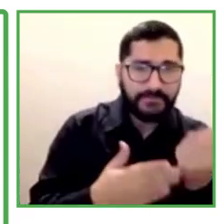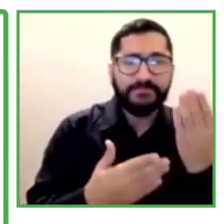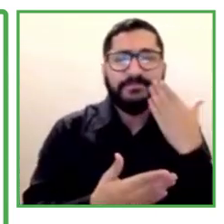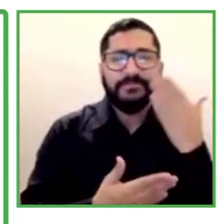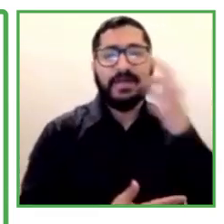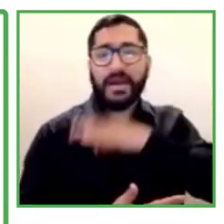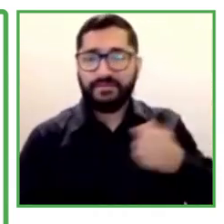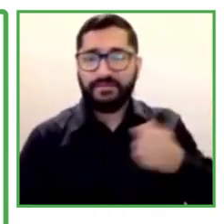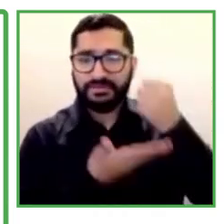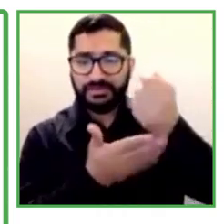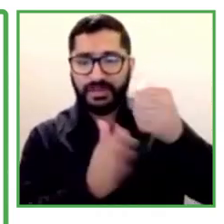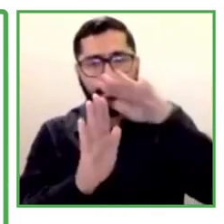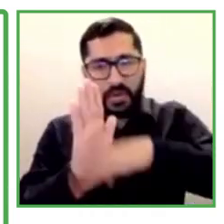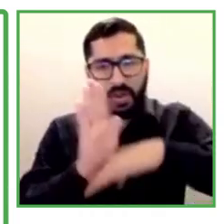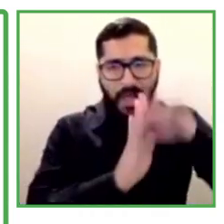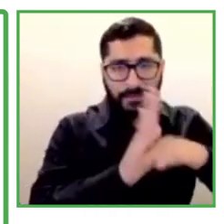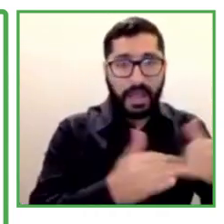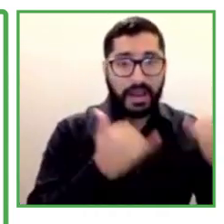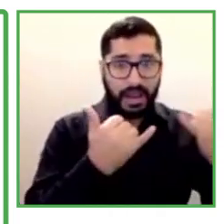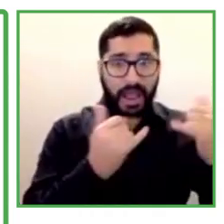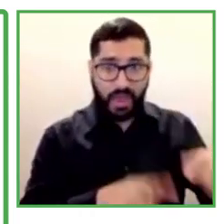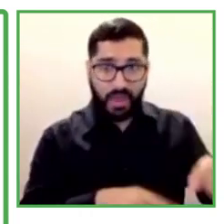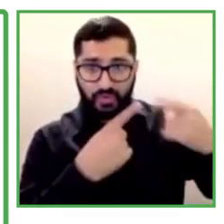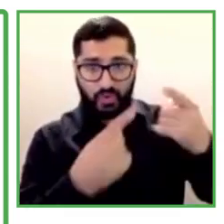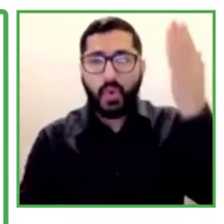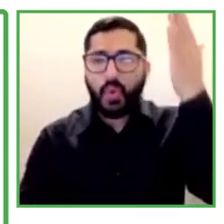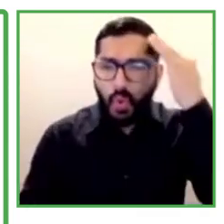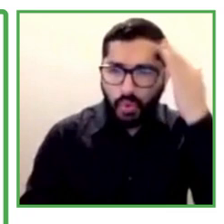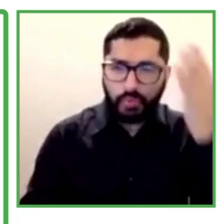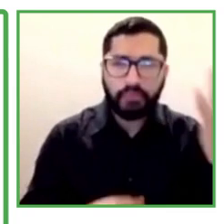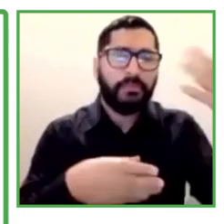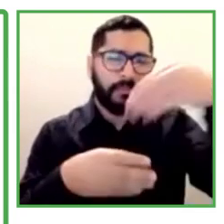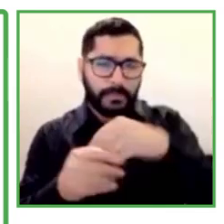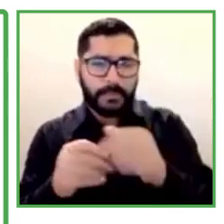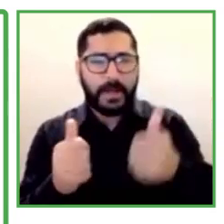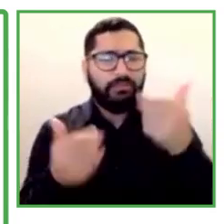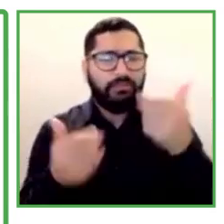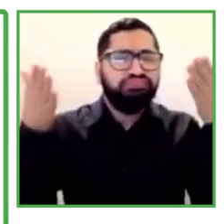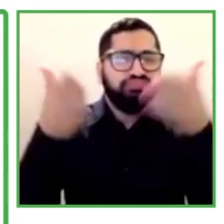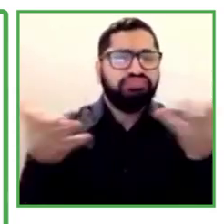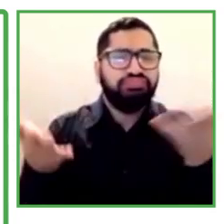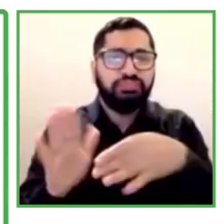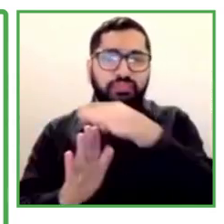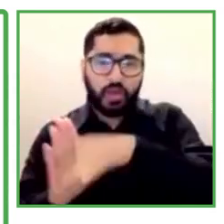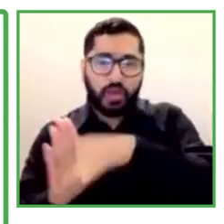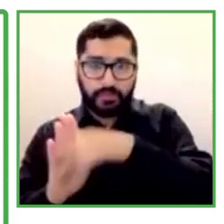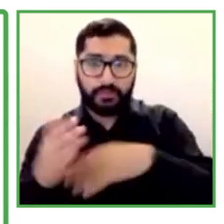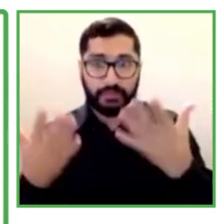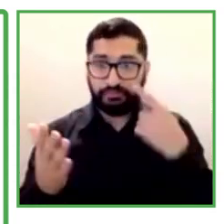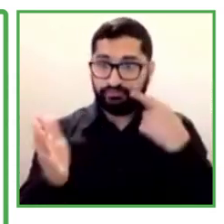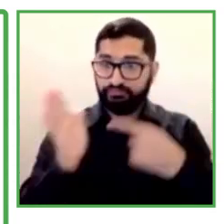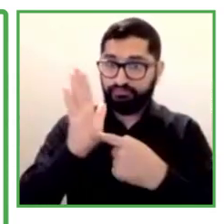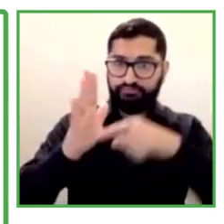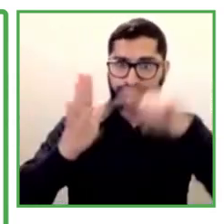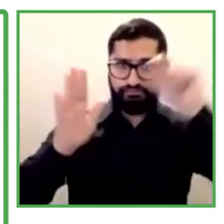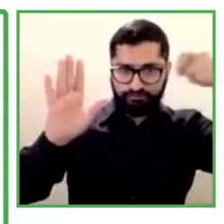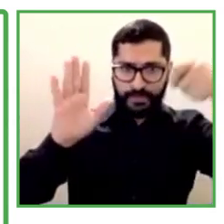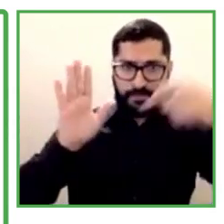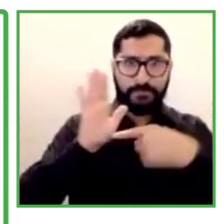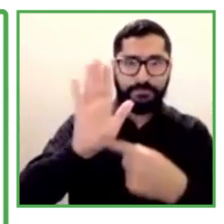So now for you to be able to know a little bit better what this program is about, I'm going to look at you with a video.